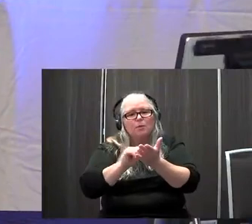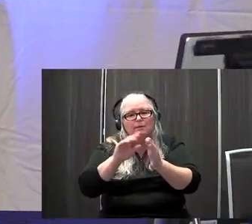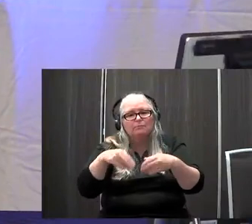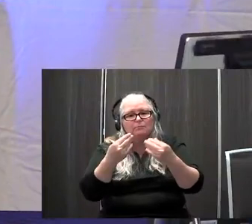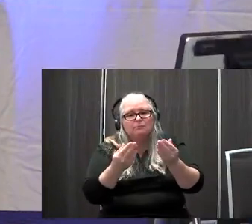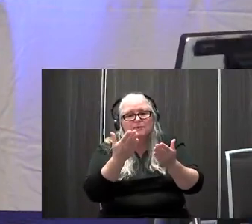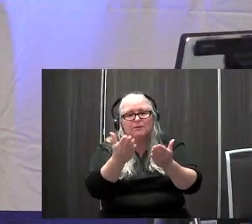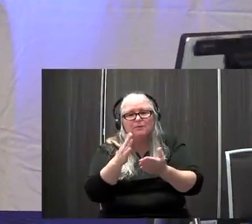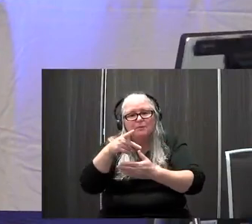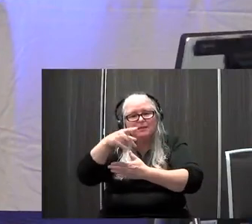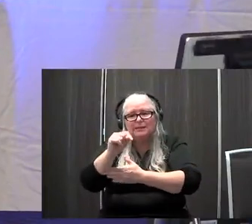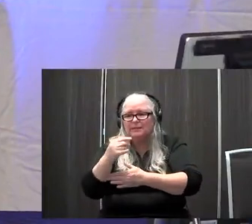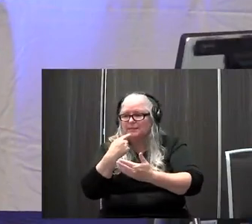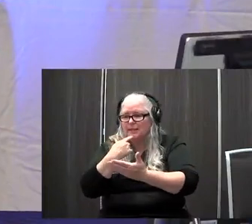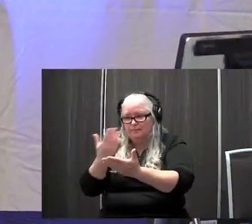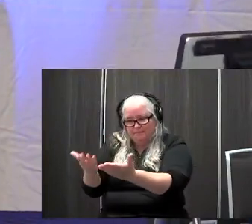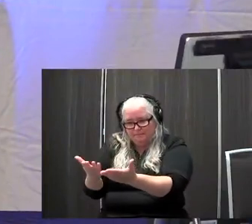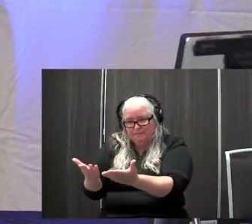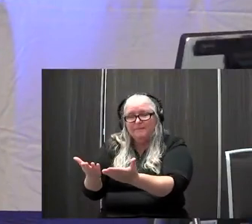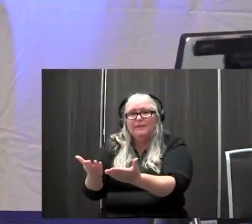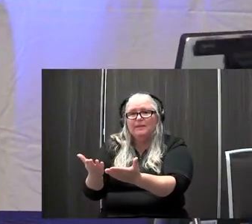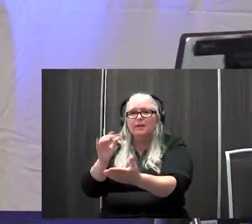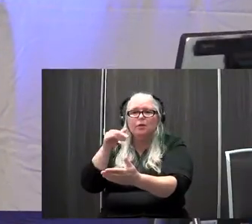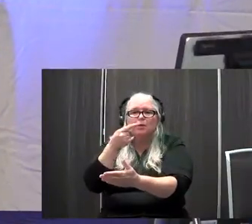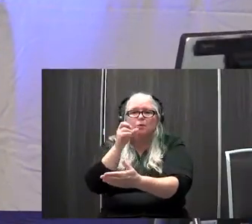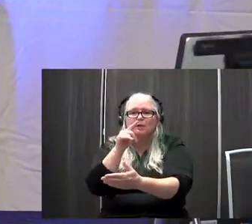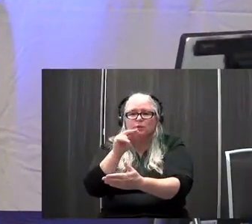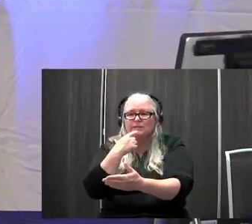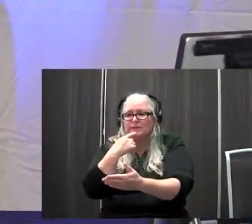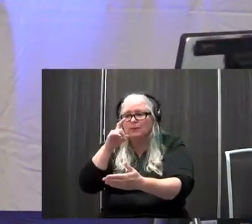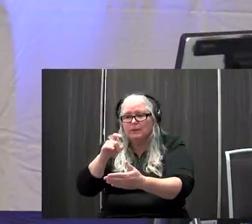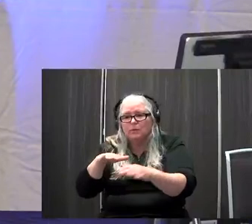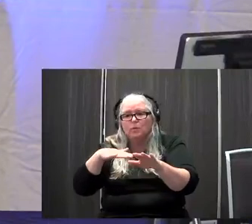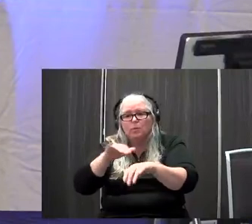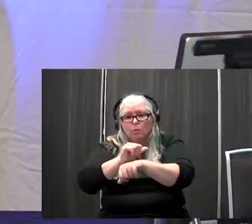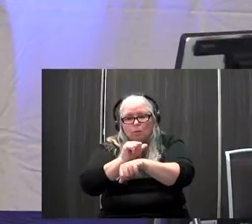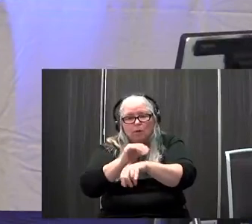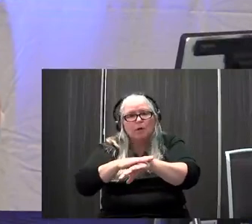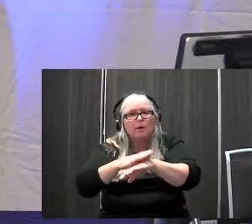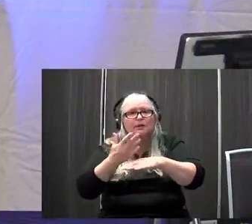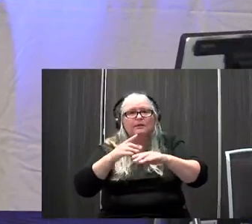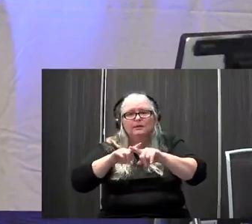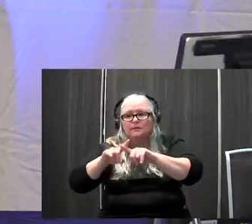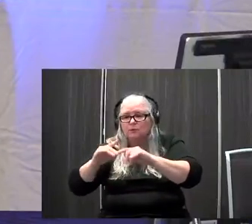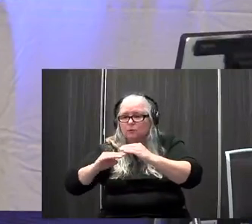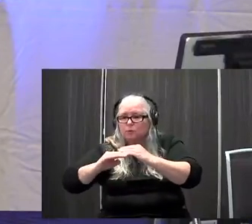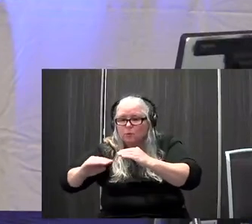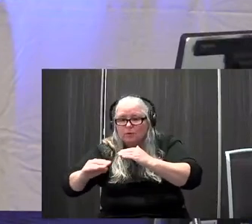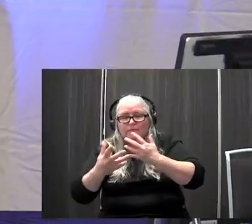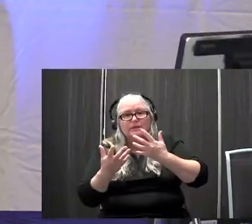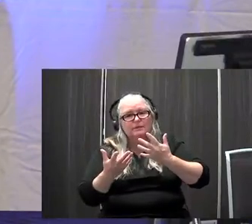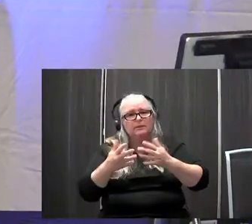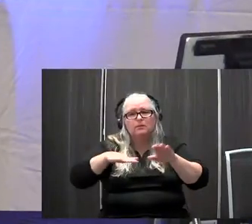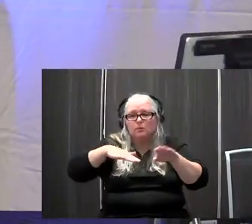PT and say, you know, the, you know, the Gretchen said, should work on different surfaces, walking and standing on them that we need to learn how to move, you know,